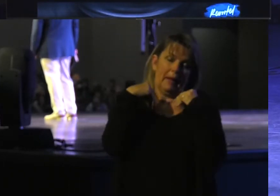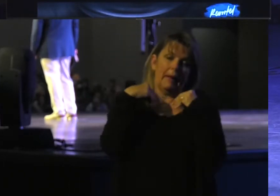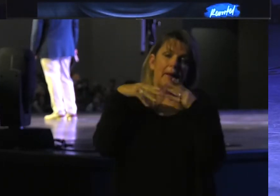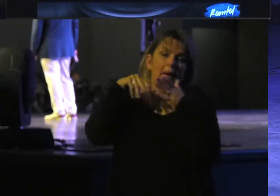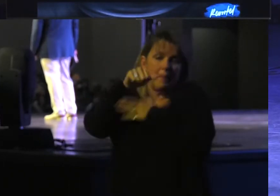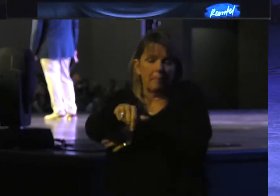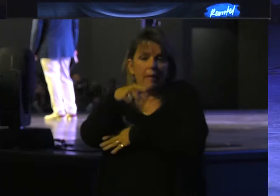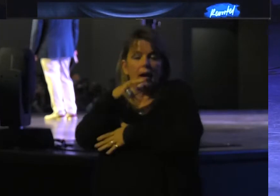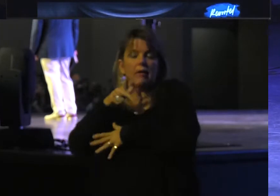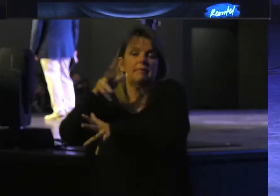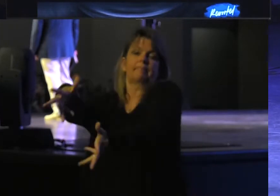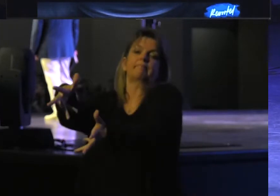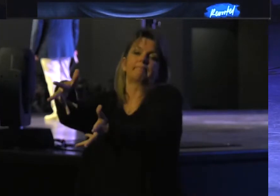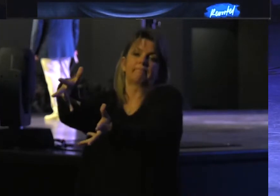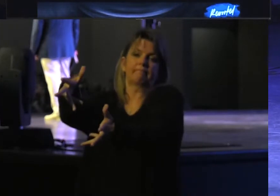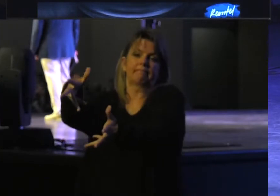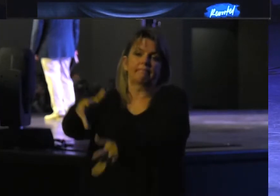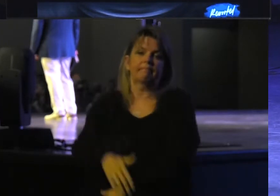alone.